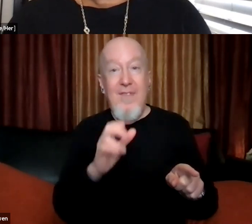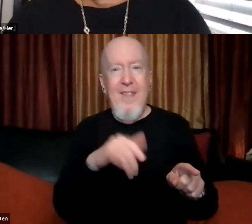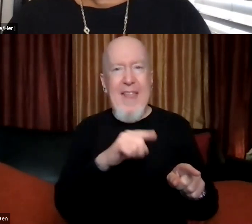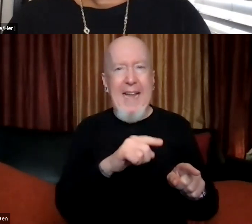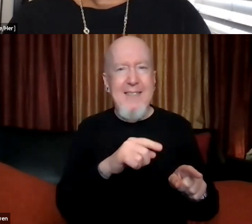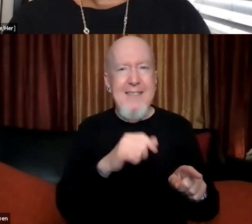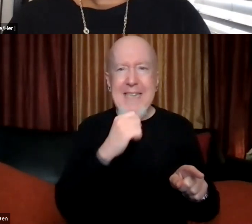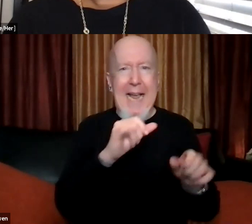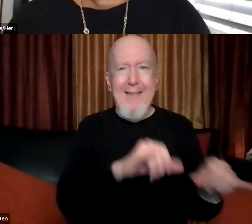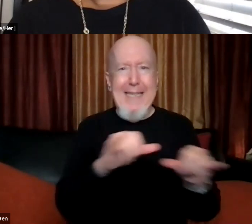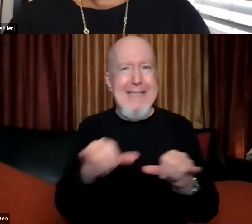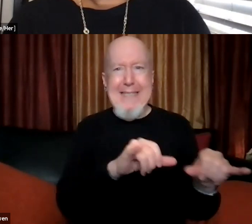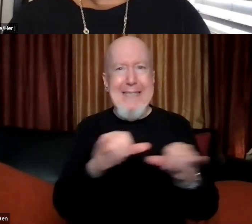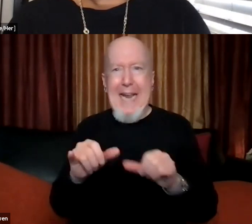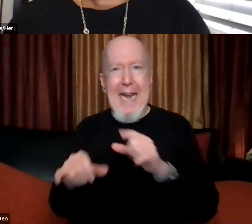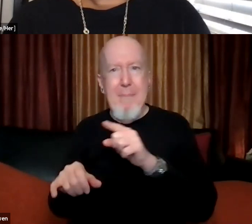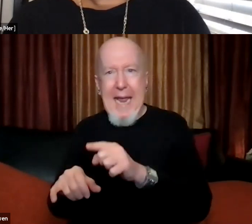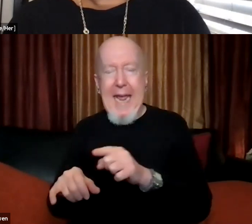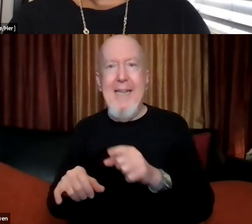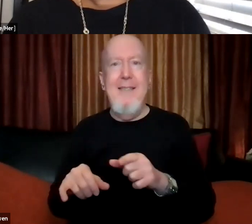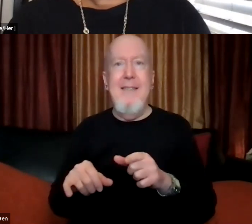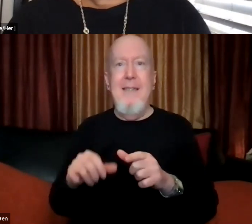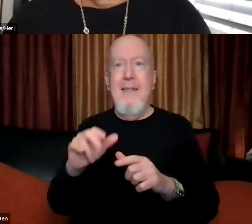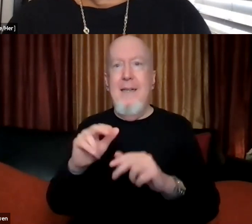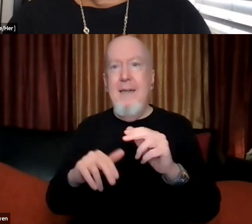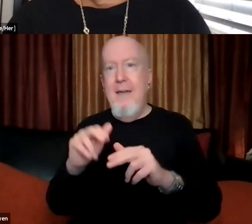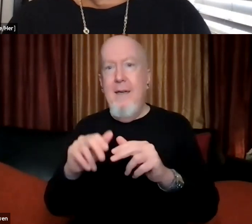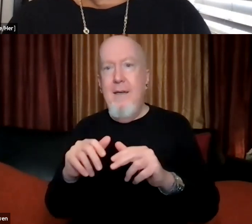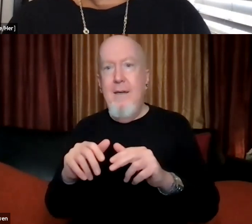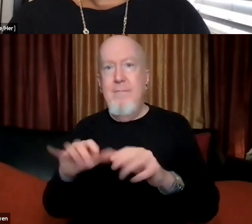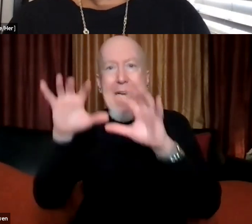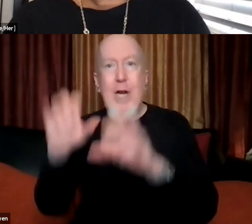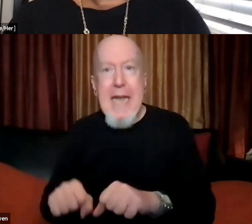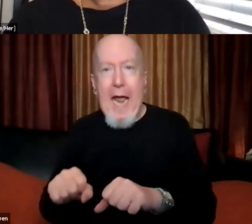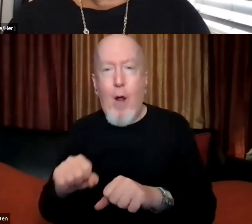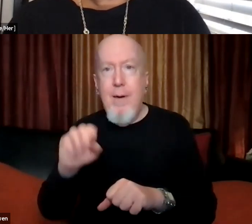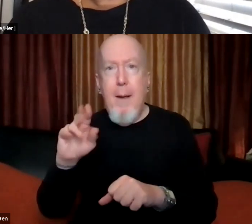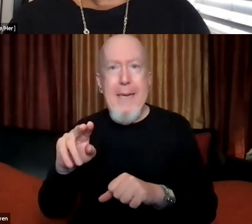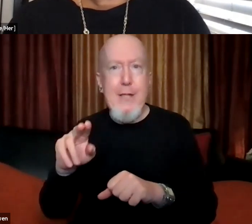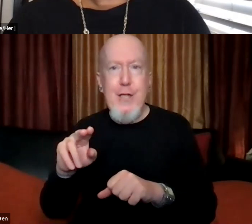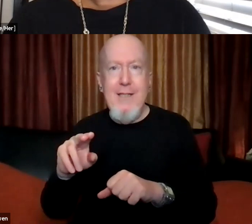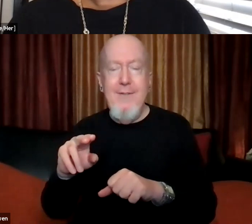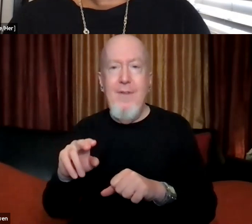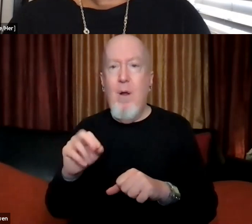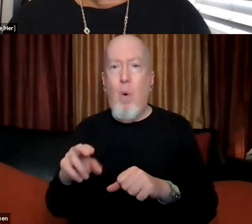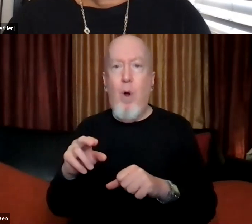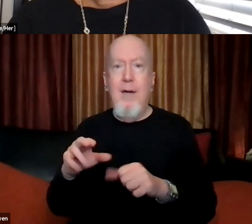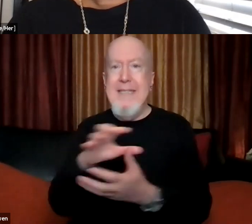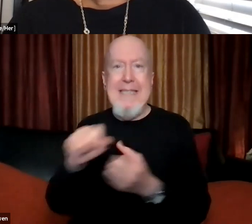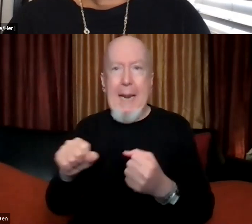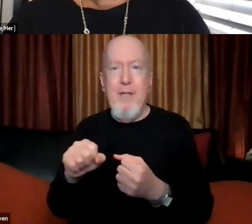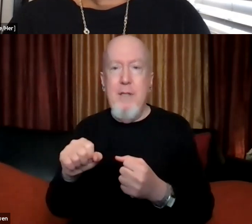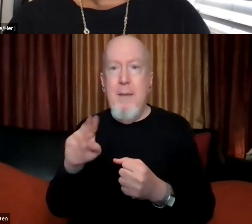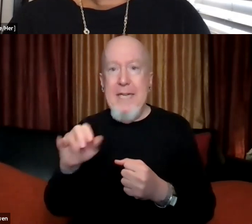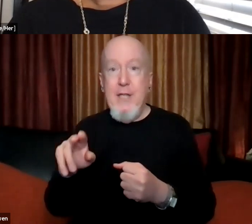raising a mission or vandalizing a mission. I think that, I mean, I, I said what I said in my, in my presentation that I think the